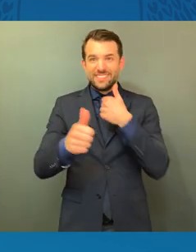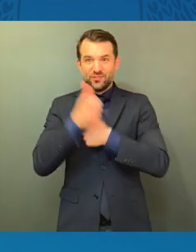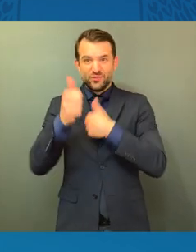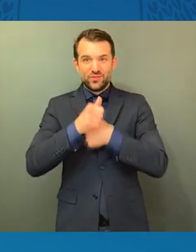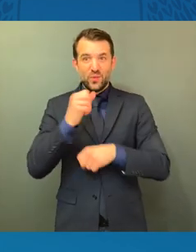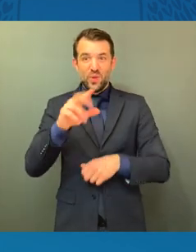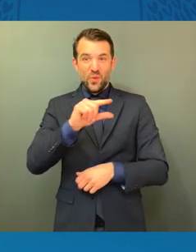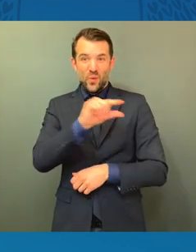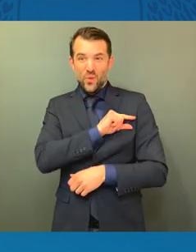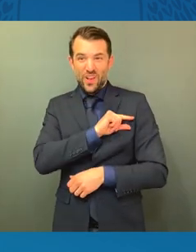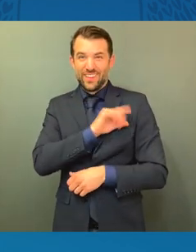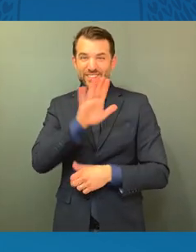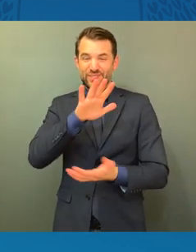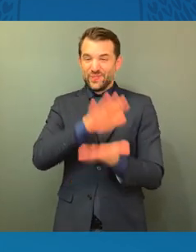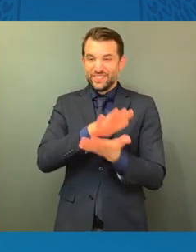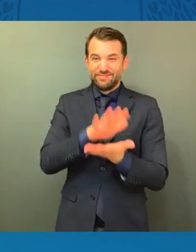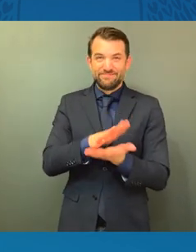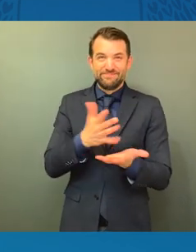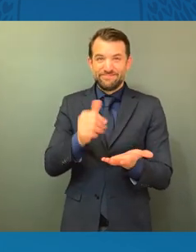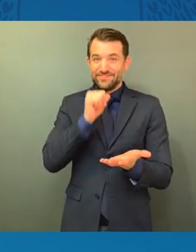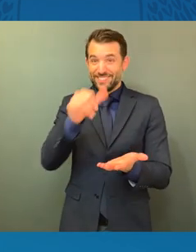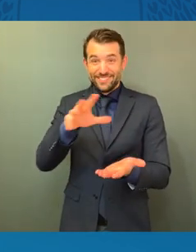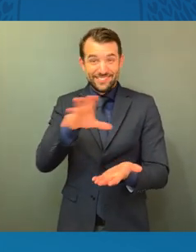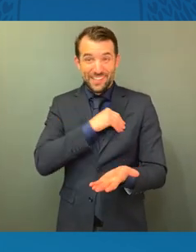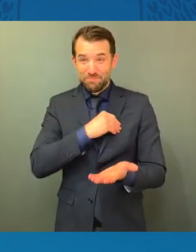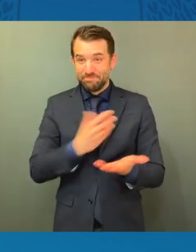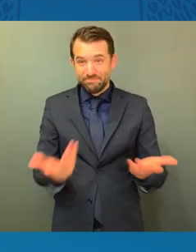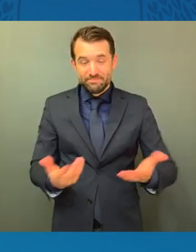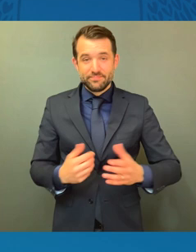unacceptable. Unacceptable.